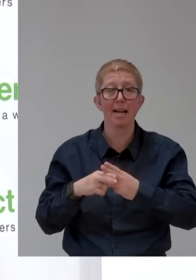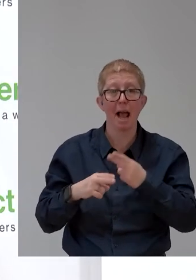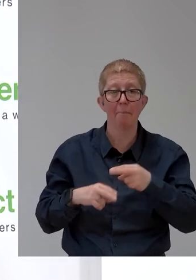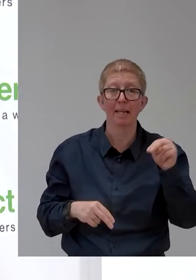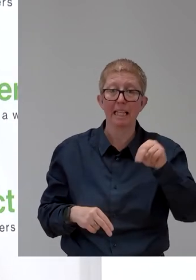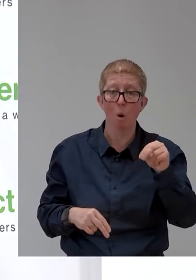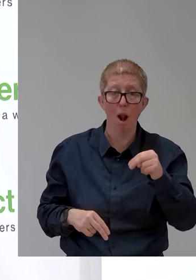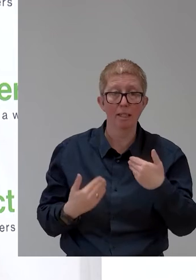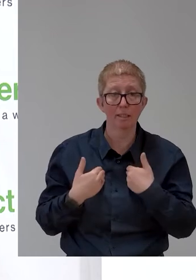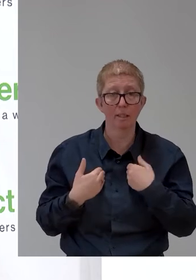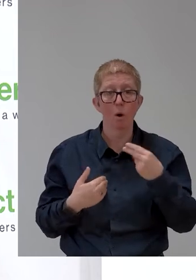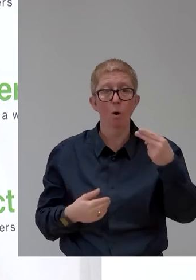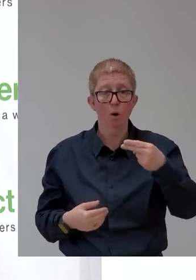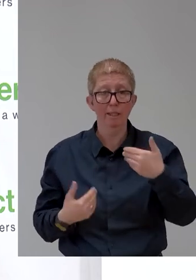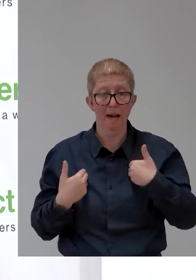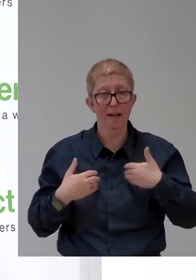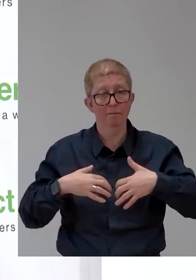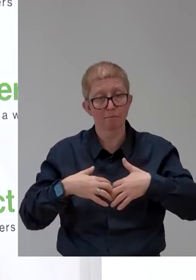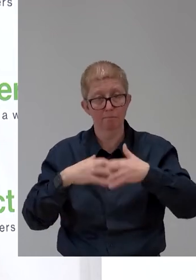and the founder of My Human Kit.